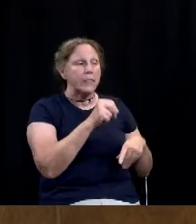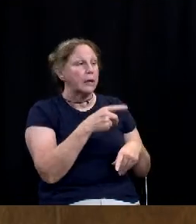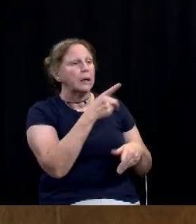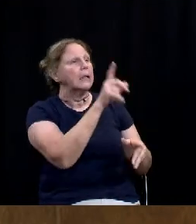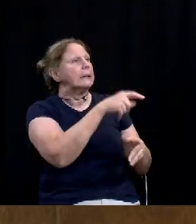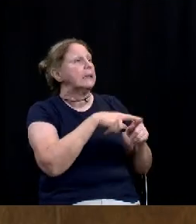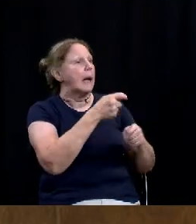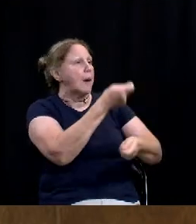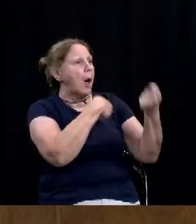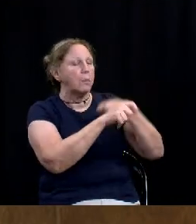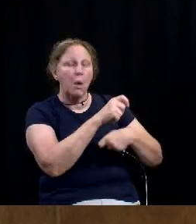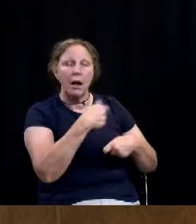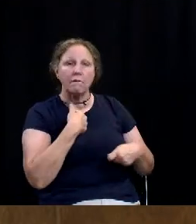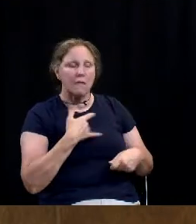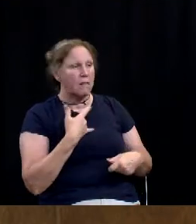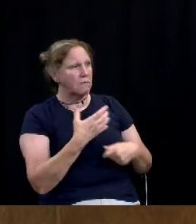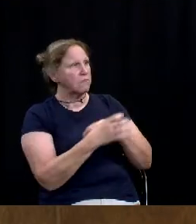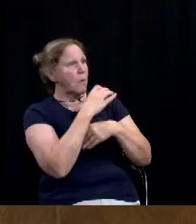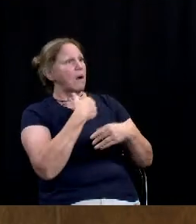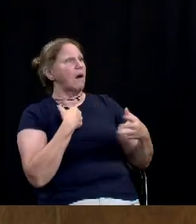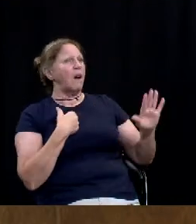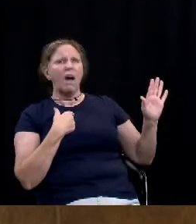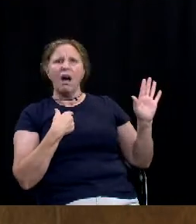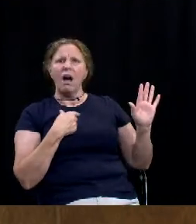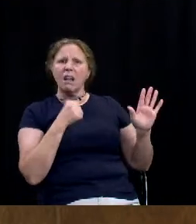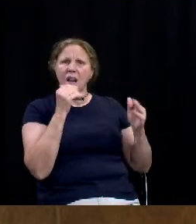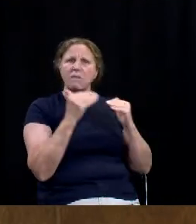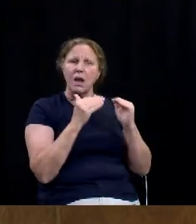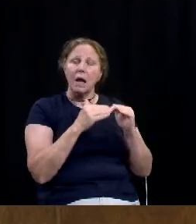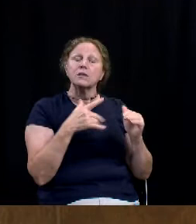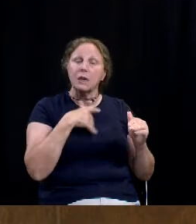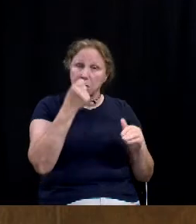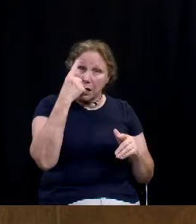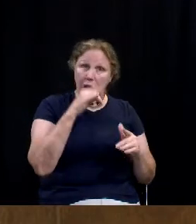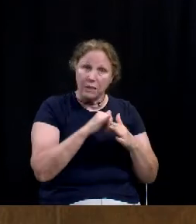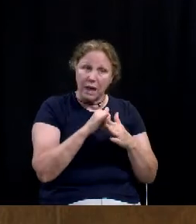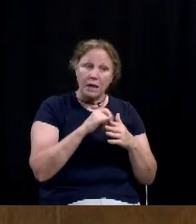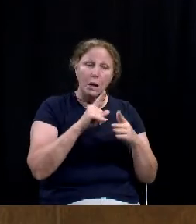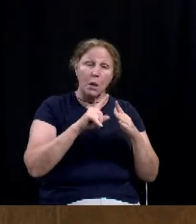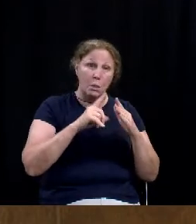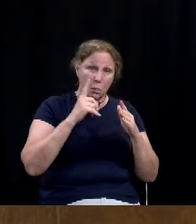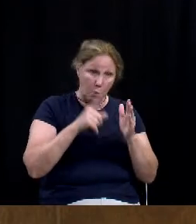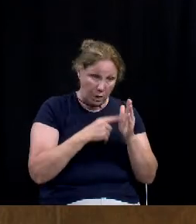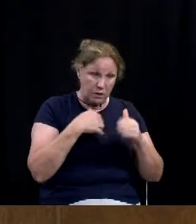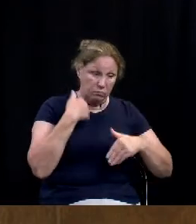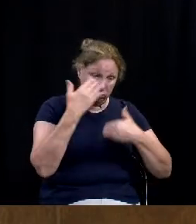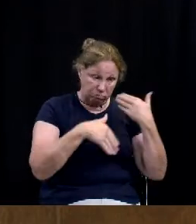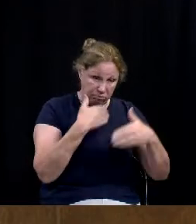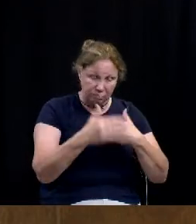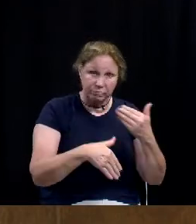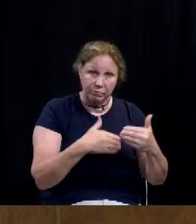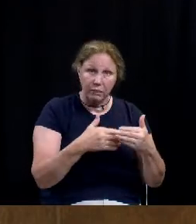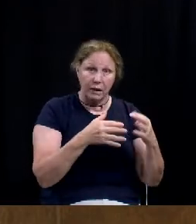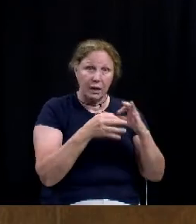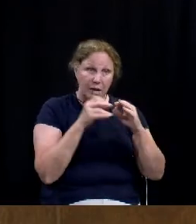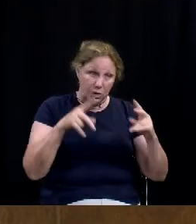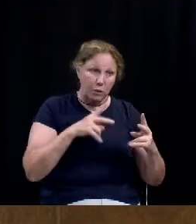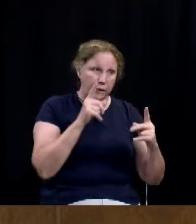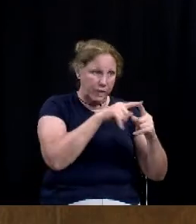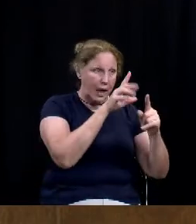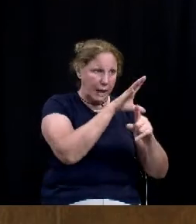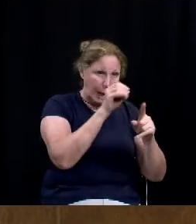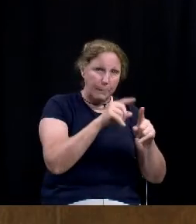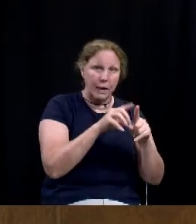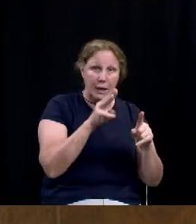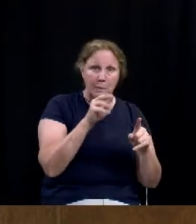and I do understand that once you are in this ecosystem and once you are tethered to this to a particular company